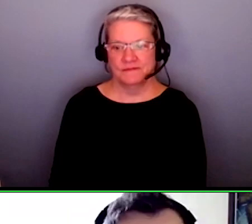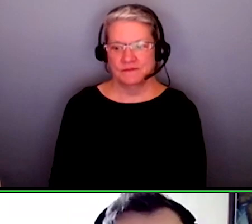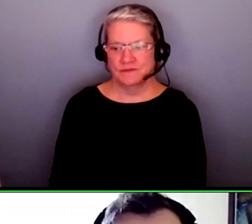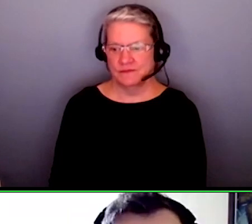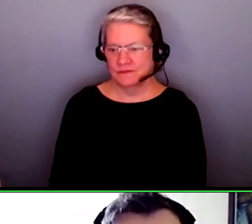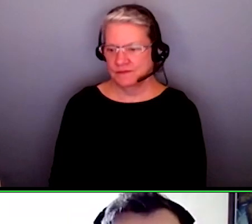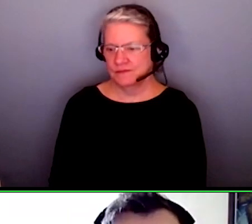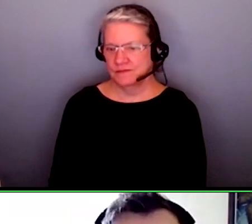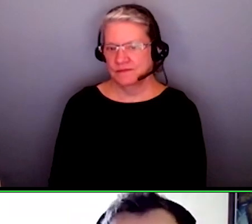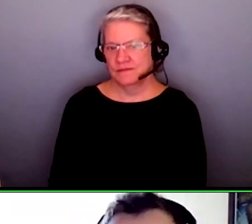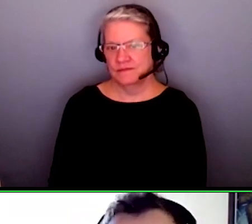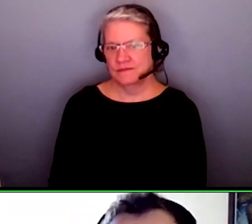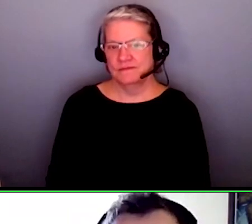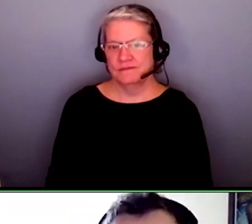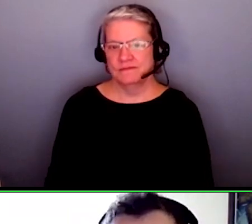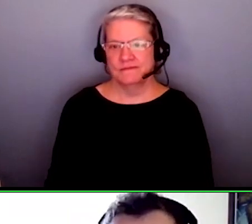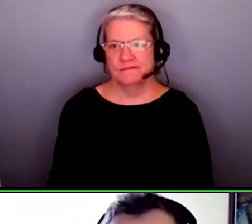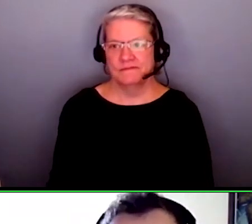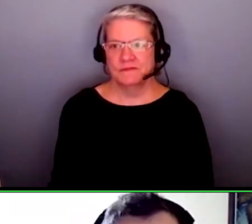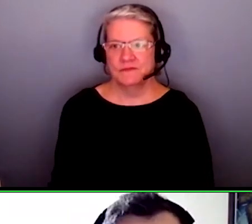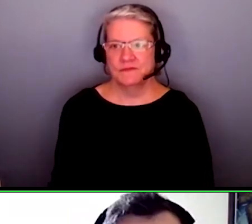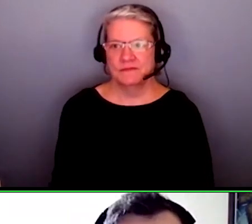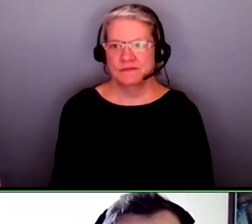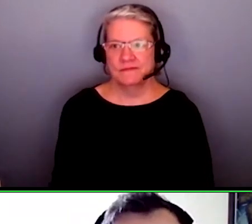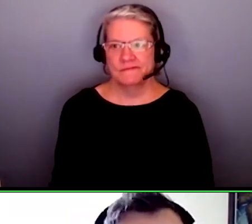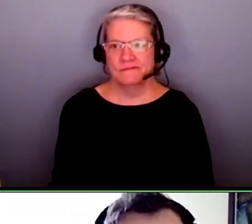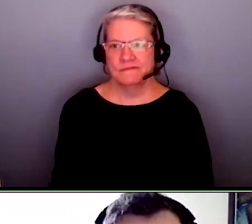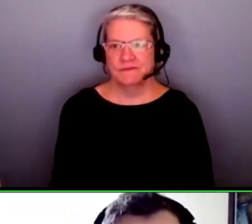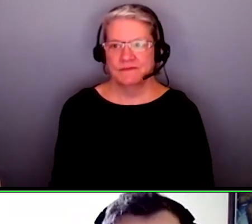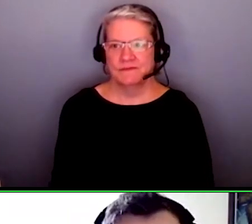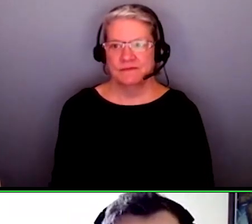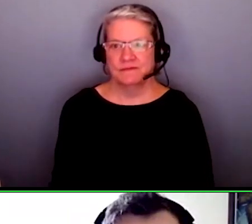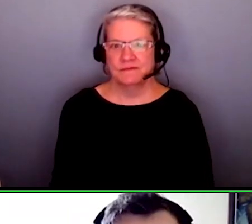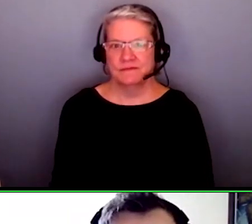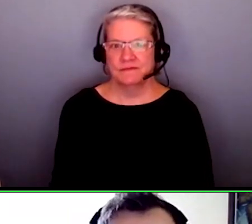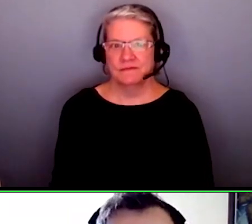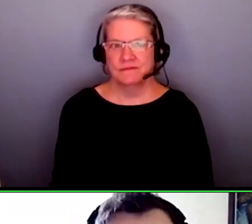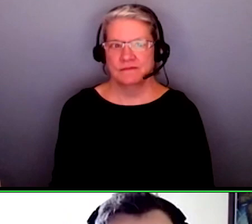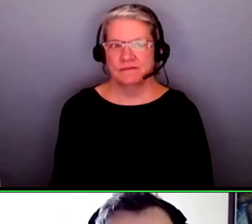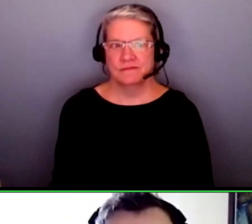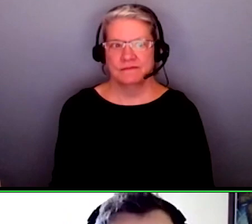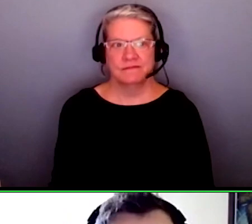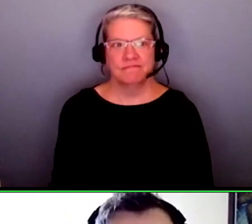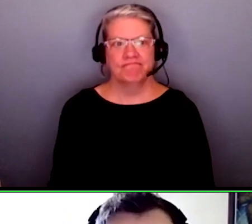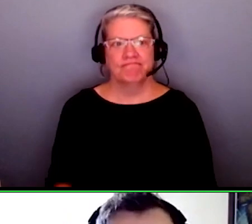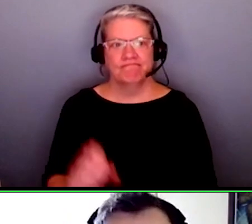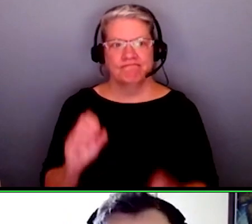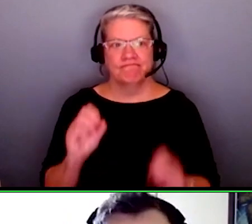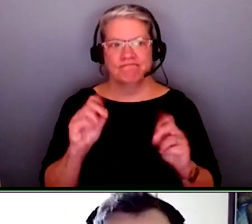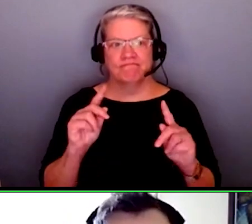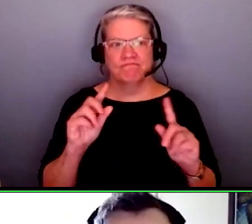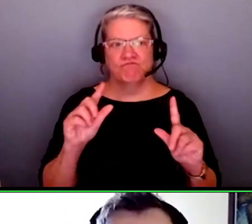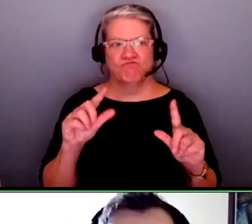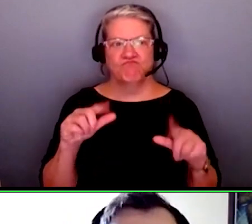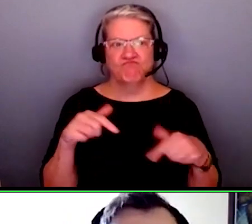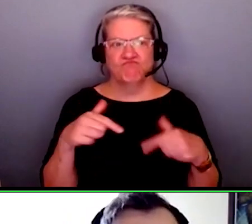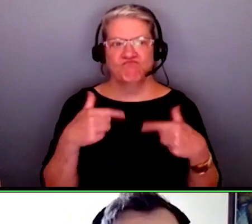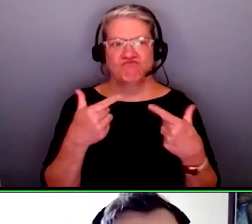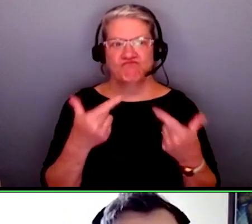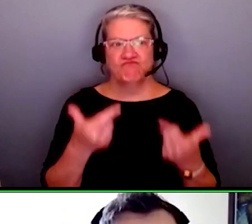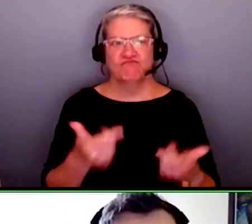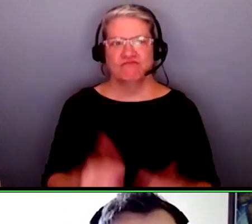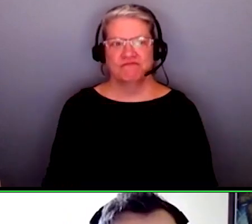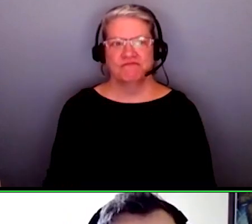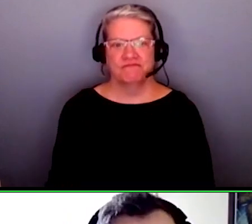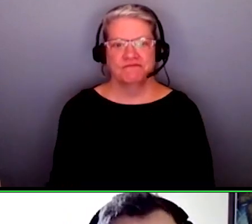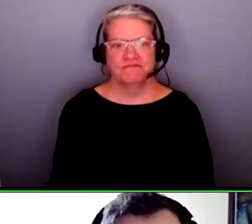immediately we are seeing four to eight week wait for an interpreter up in the capital region it